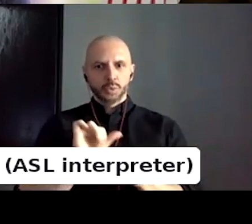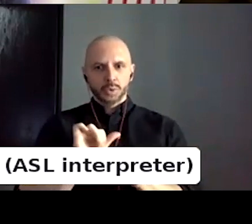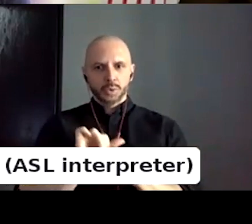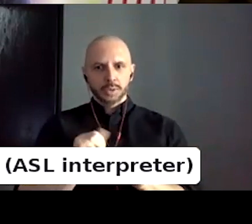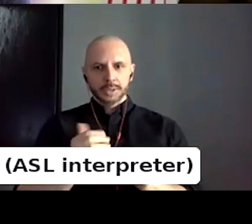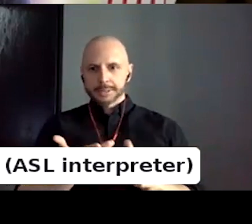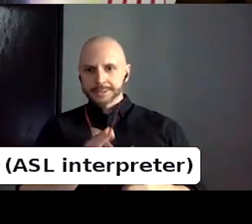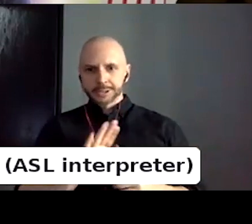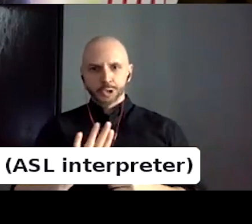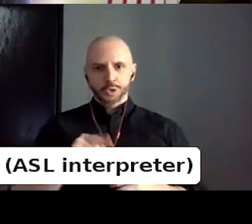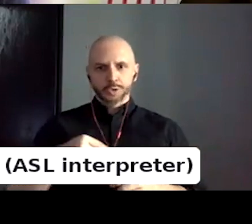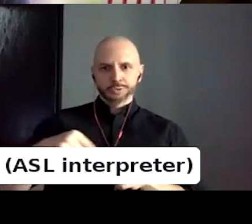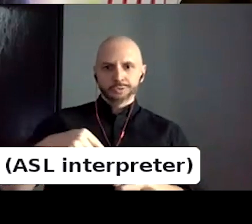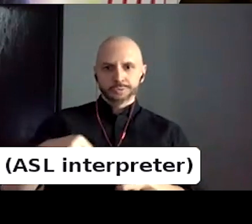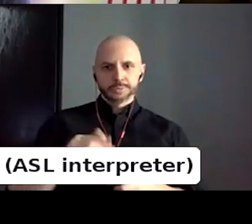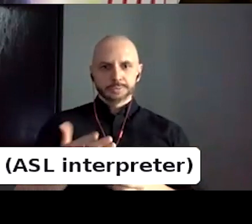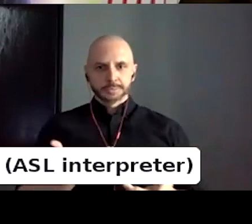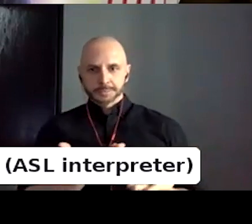I think